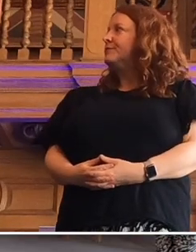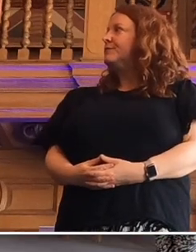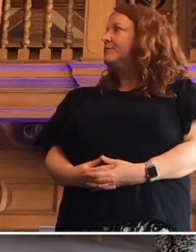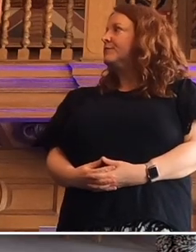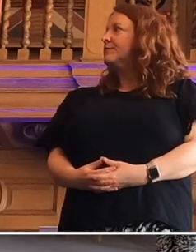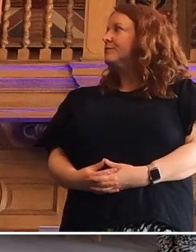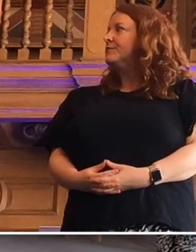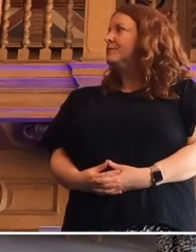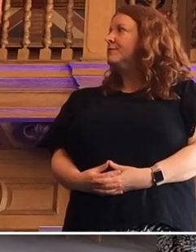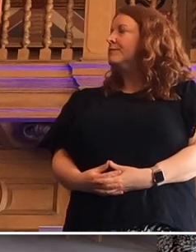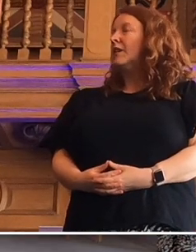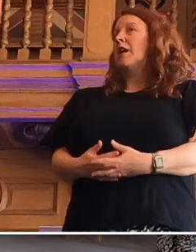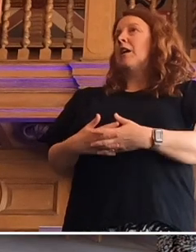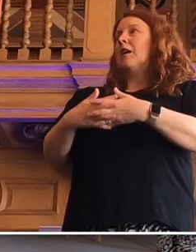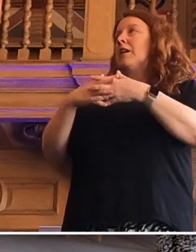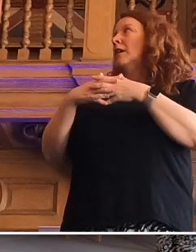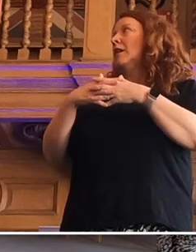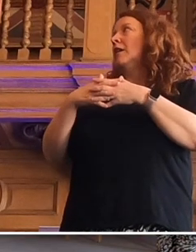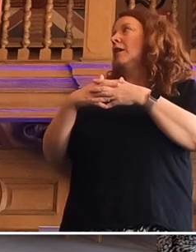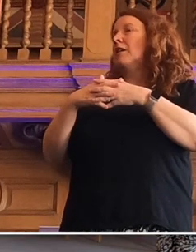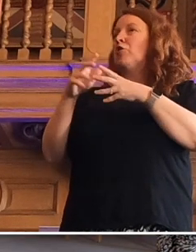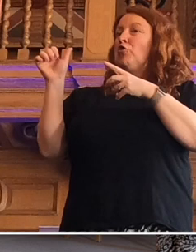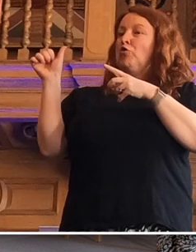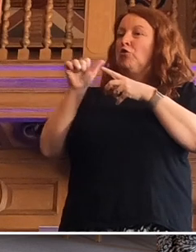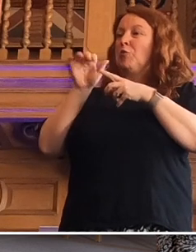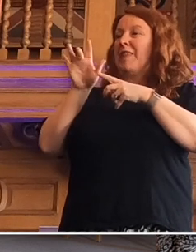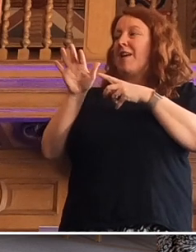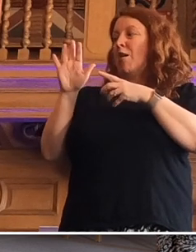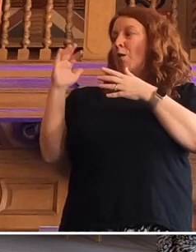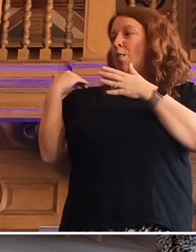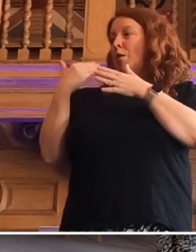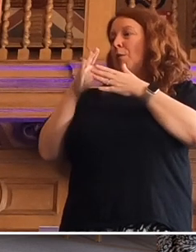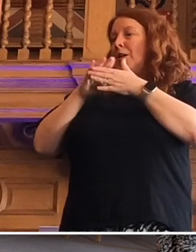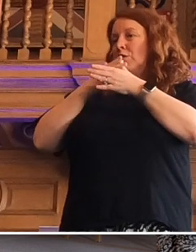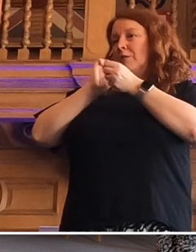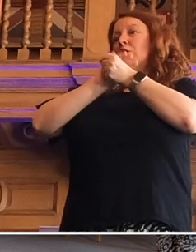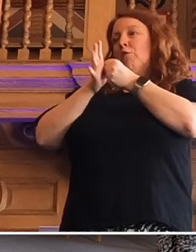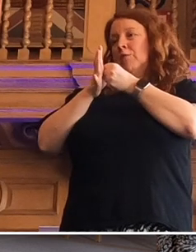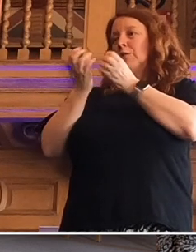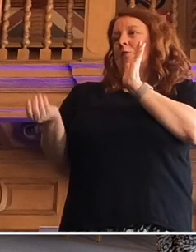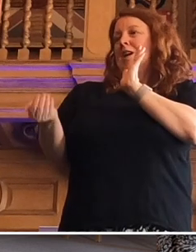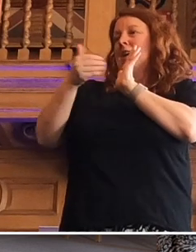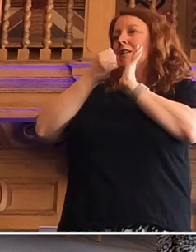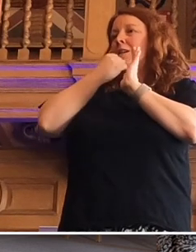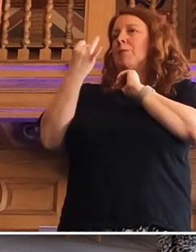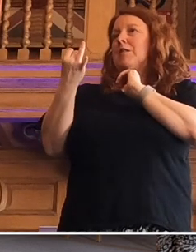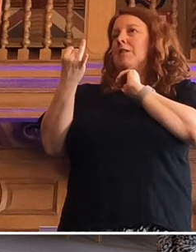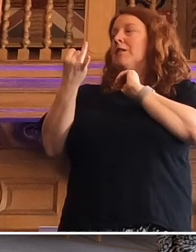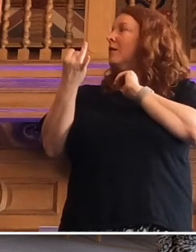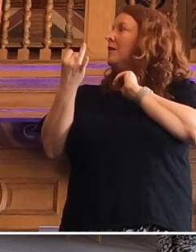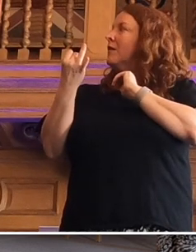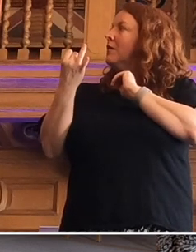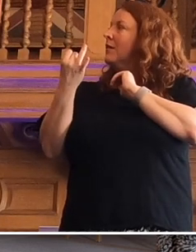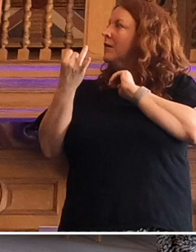In the light of COVID, and it should have been there all along, we've added number seven, tackle racism,